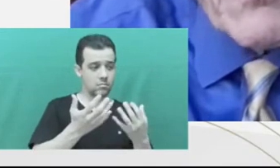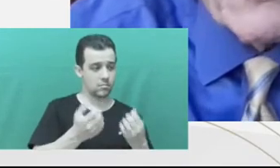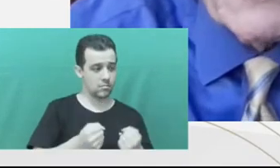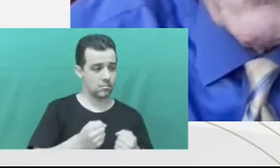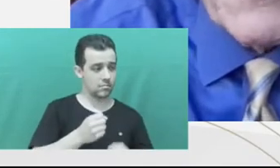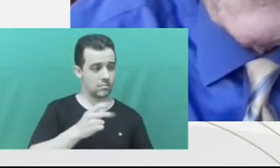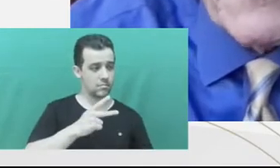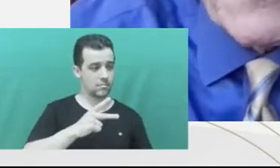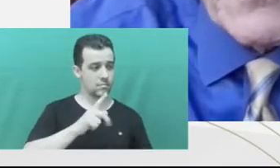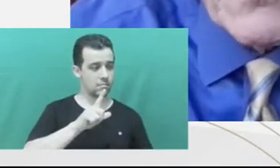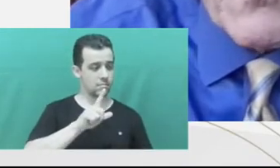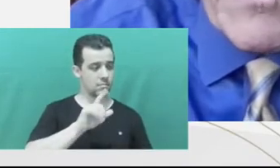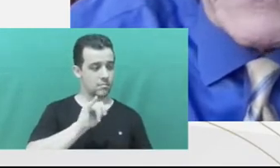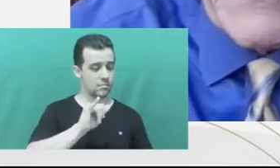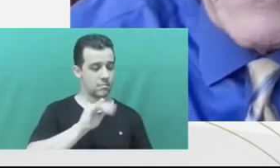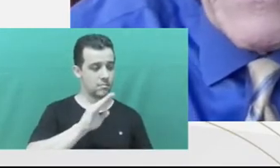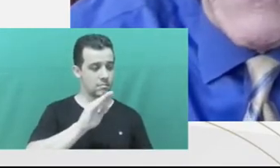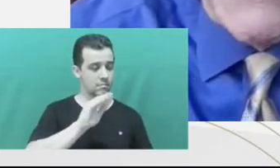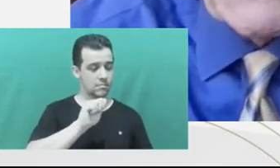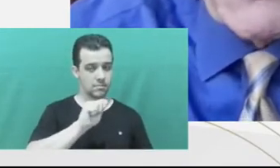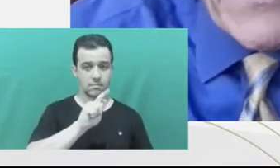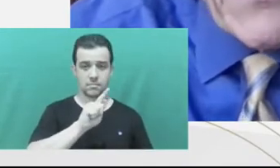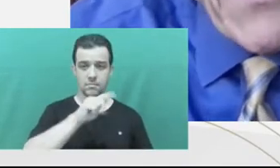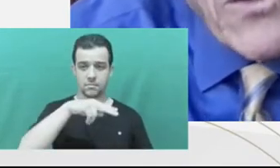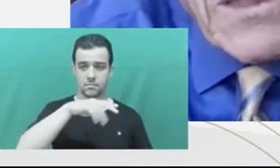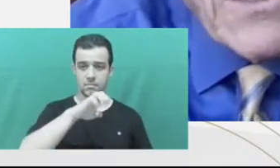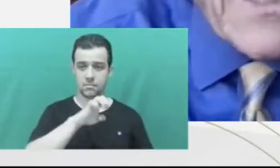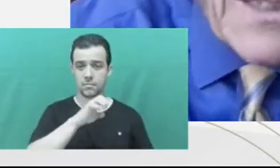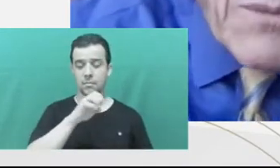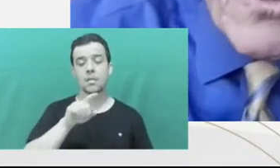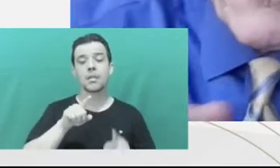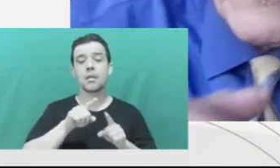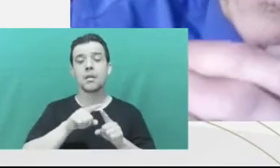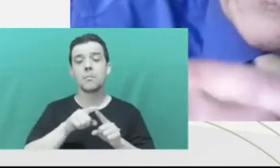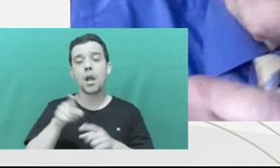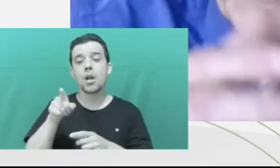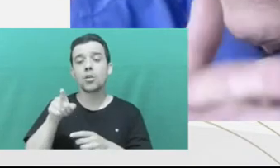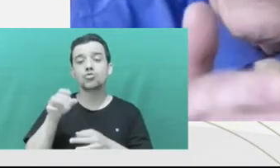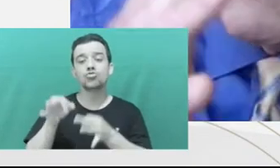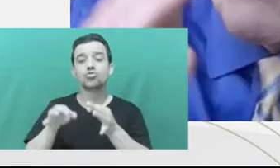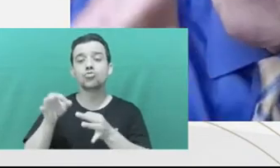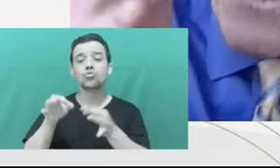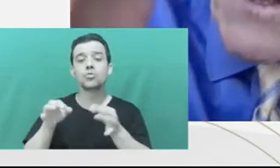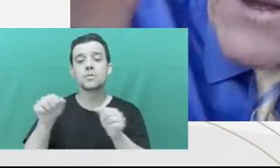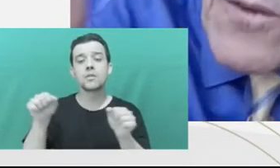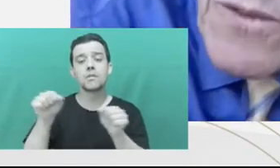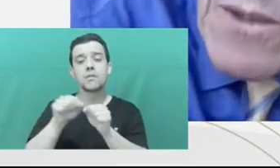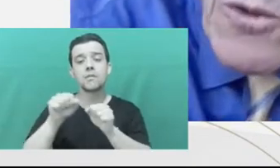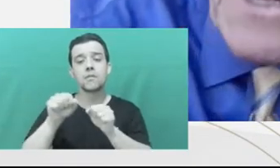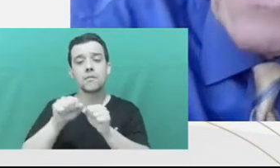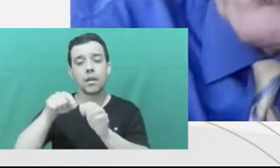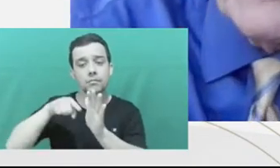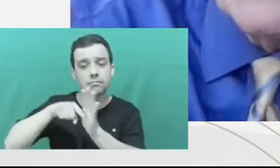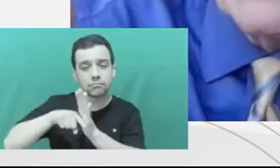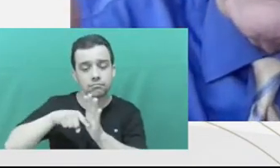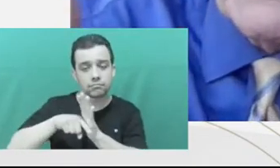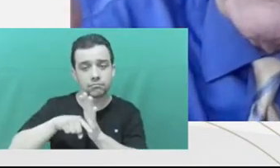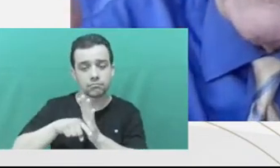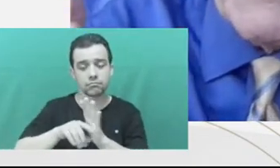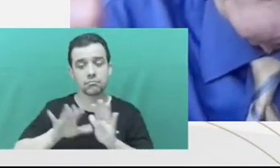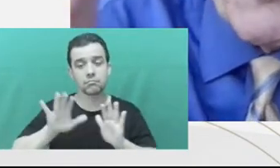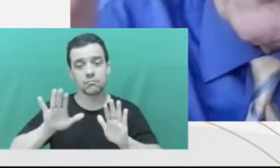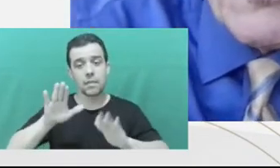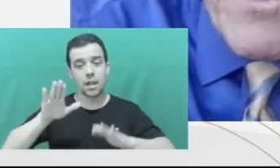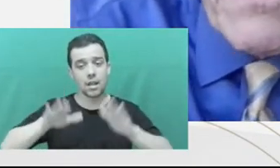innocent person to plead guilty is too great. So I would suggest some sort of a cap, maybe a 50% increase